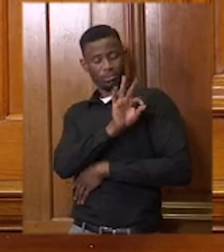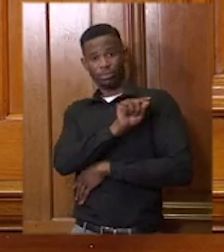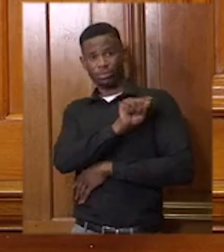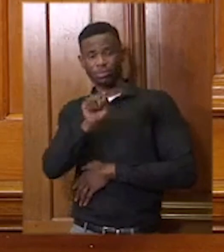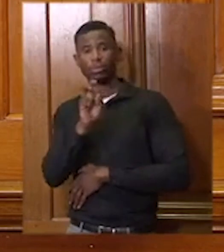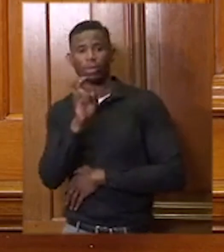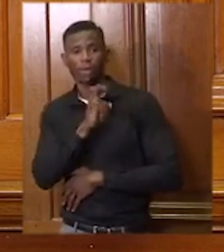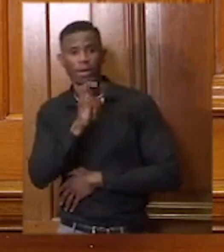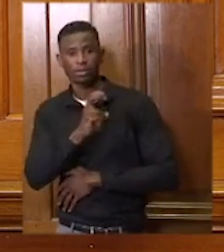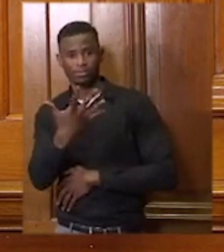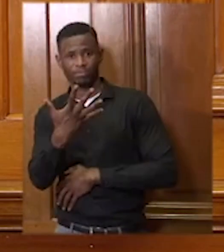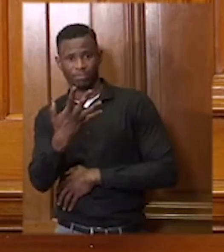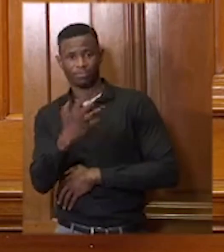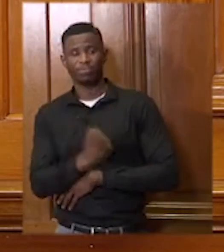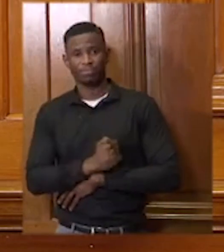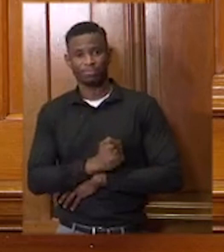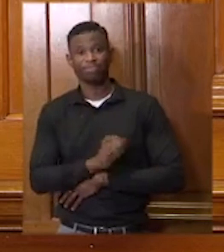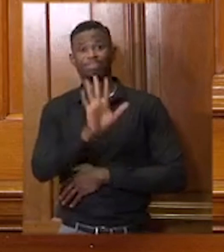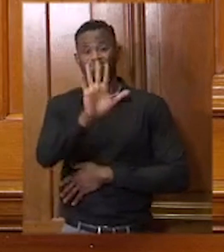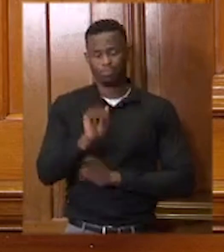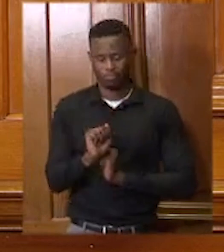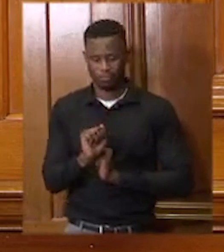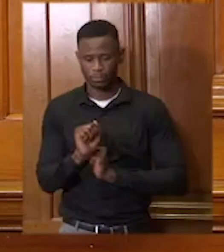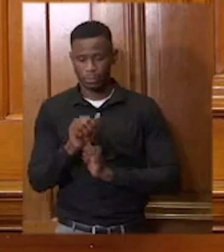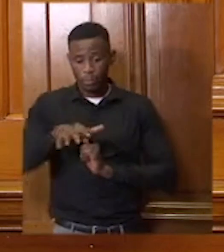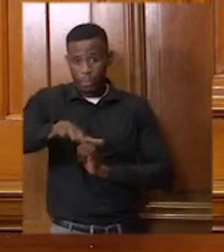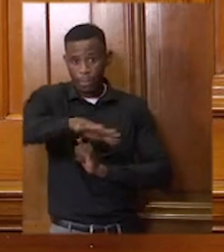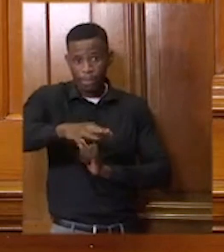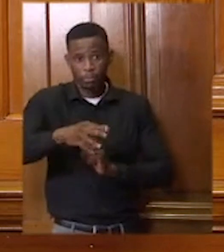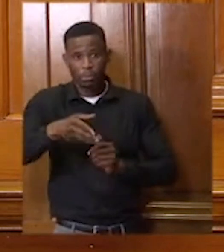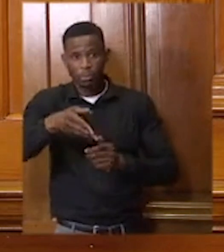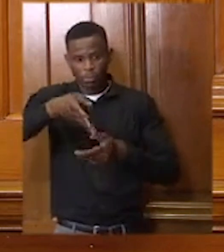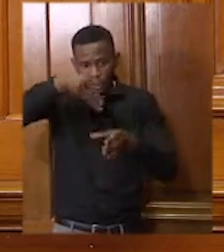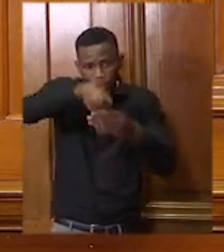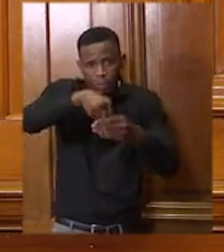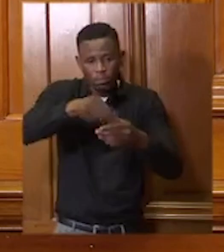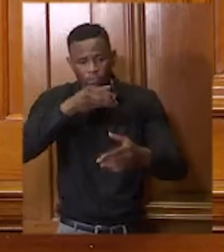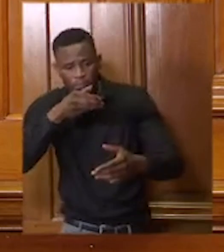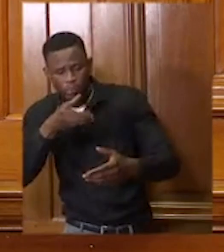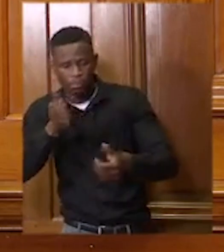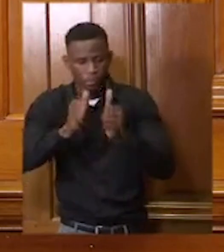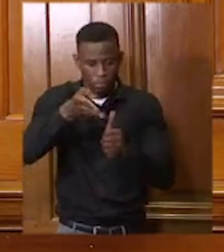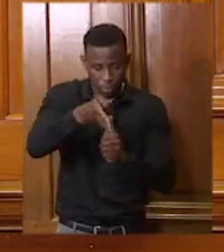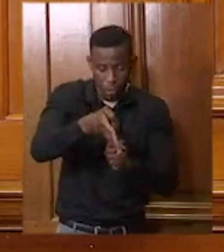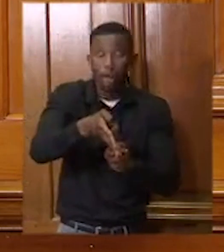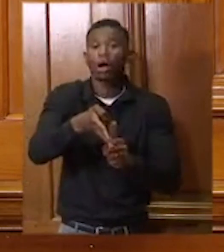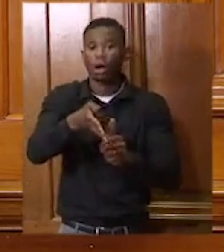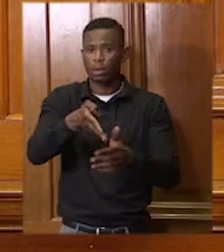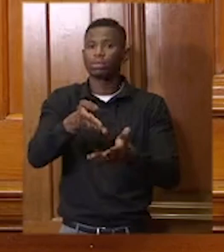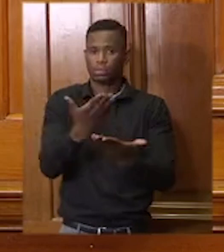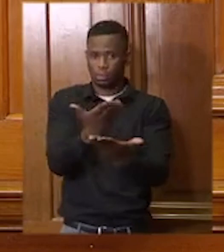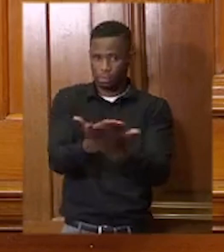Alcohol sales for on-site consumption will be permitted as per license conditions